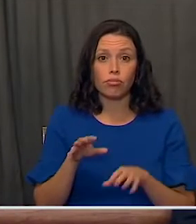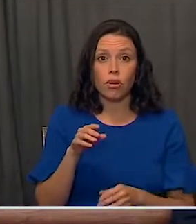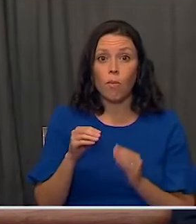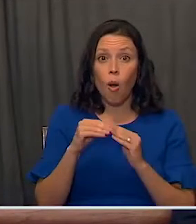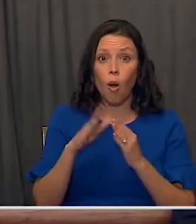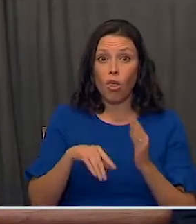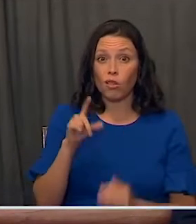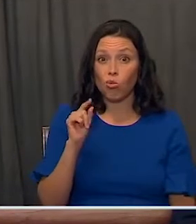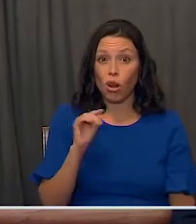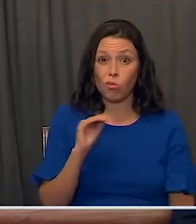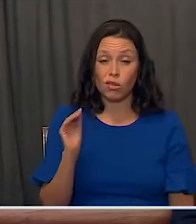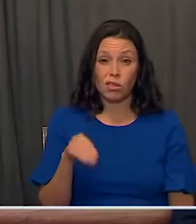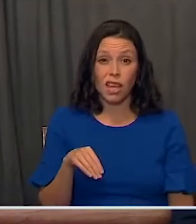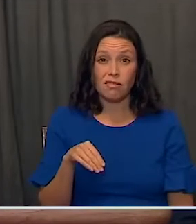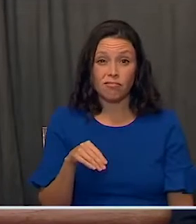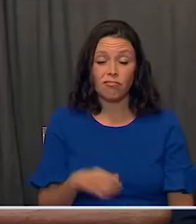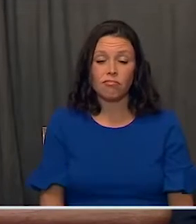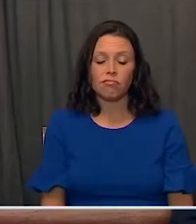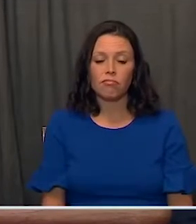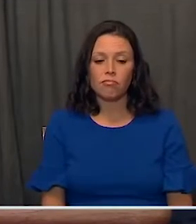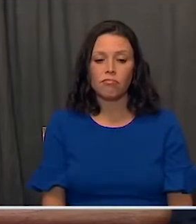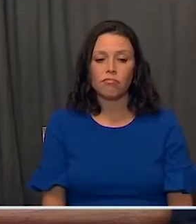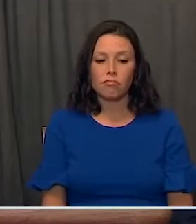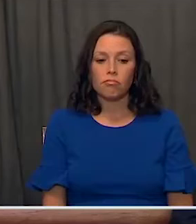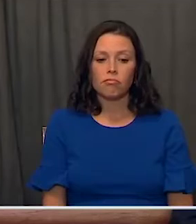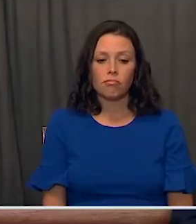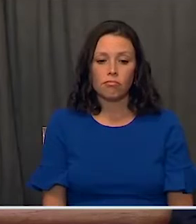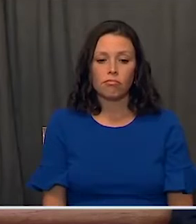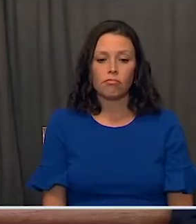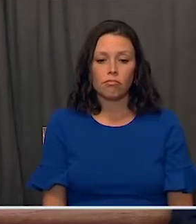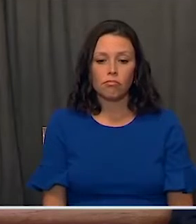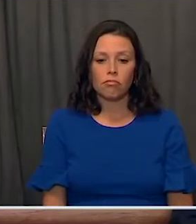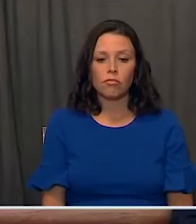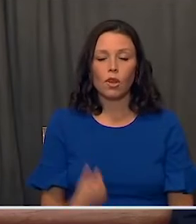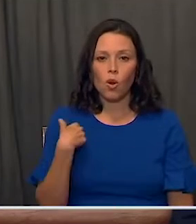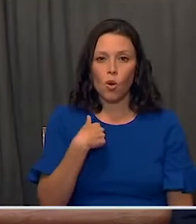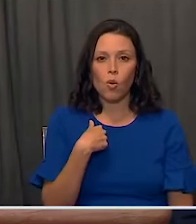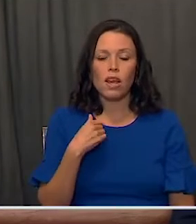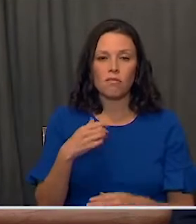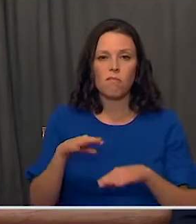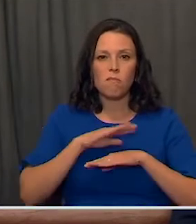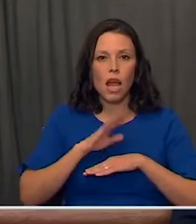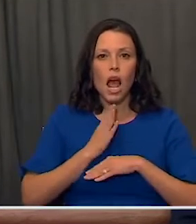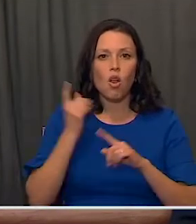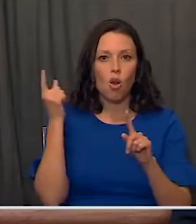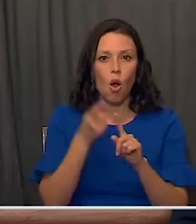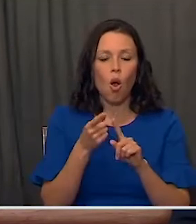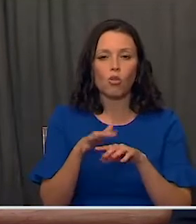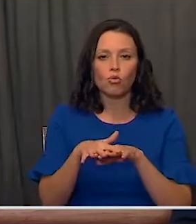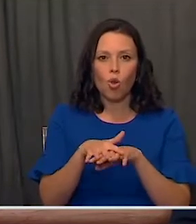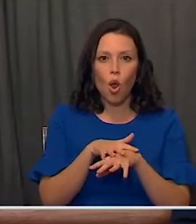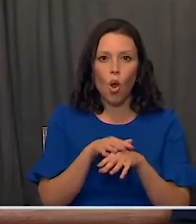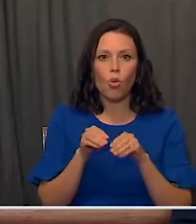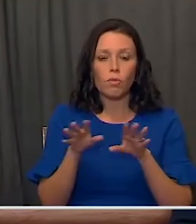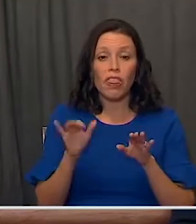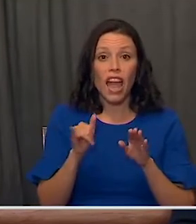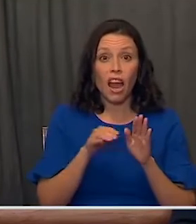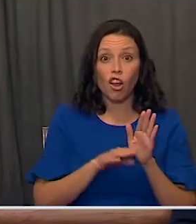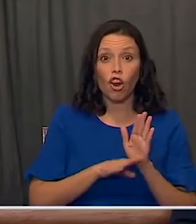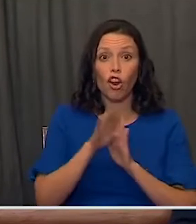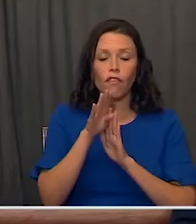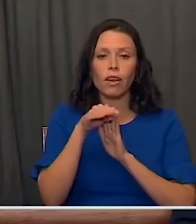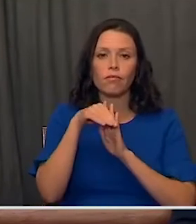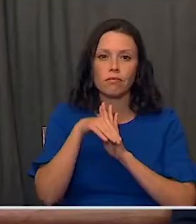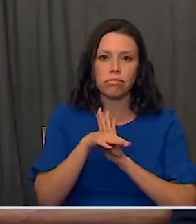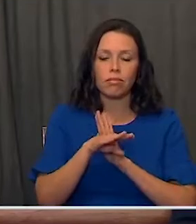20%. We managed to accomplish our objective. We slowed the spread. We flattened the curve. We saved